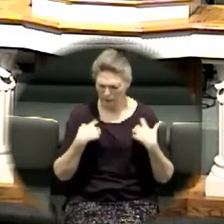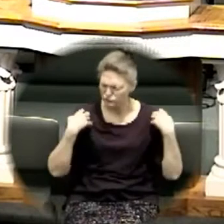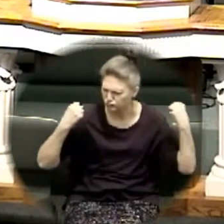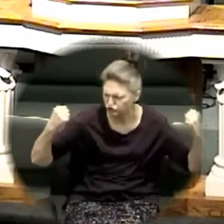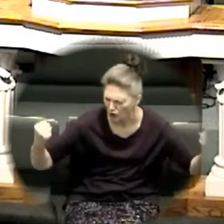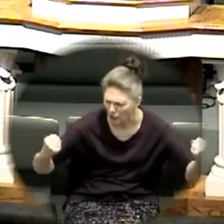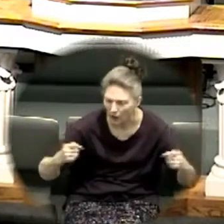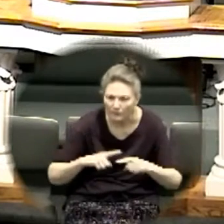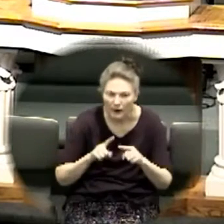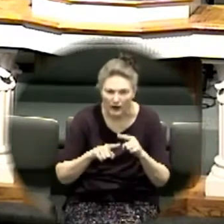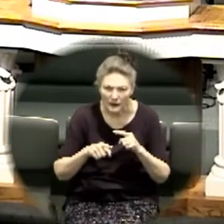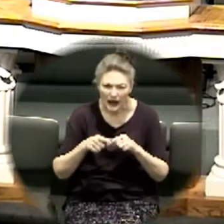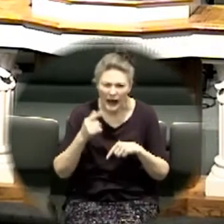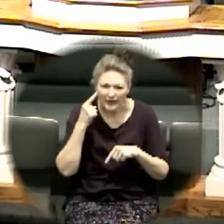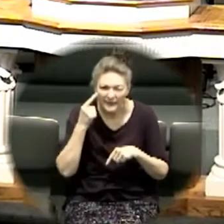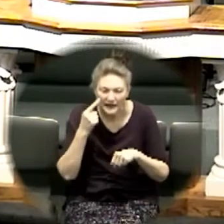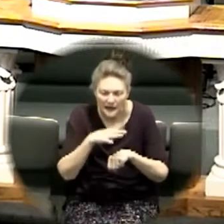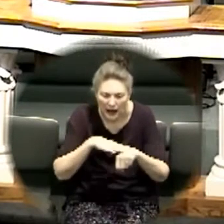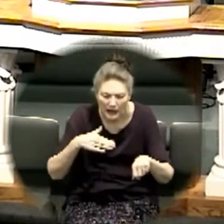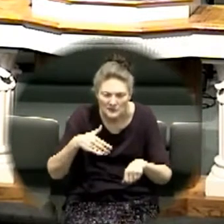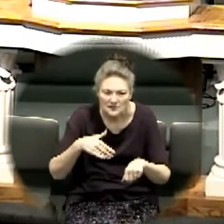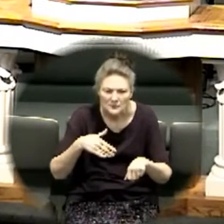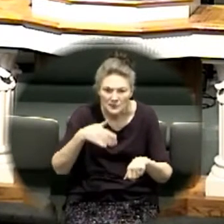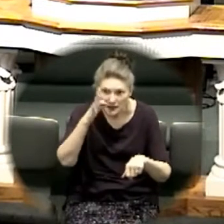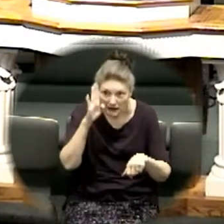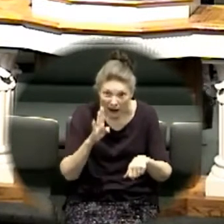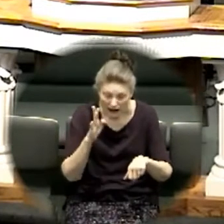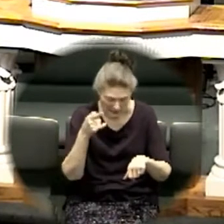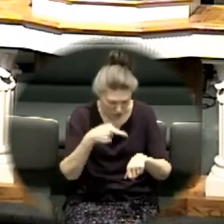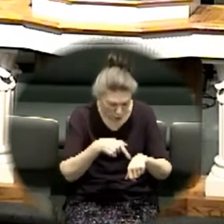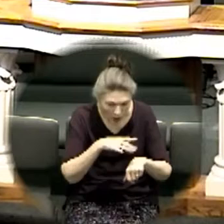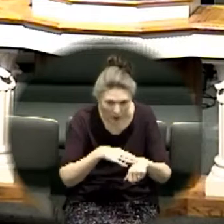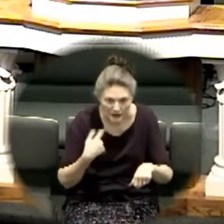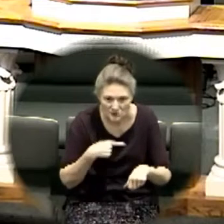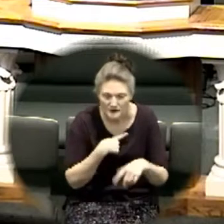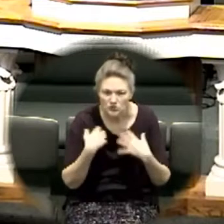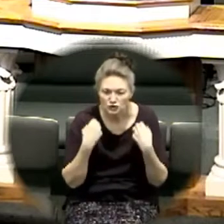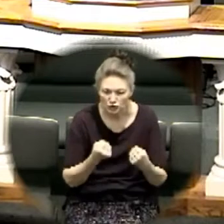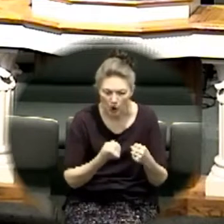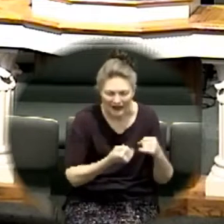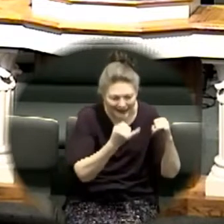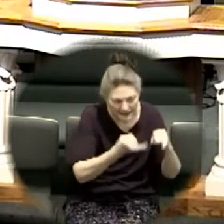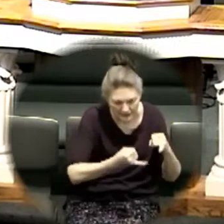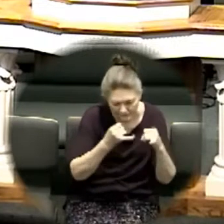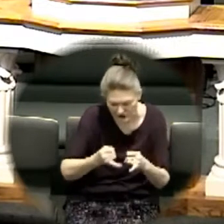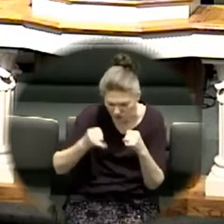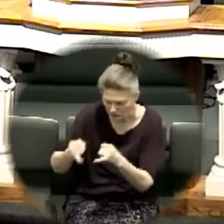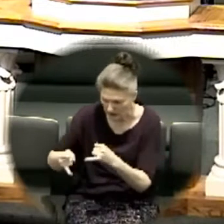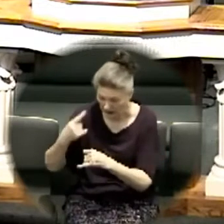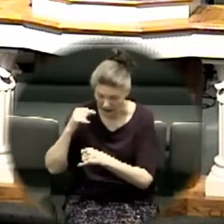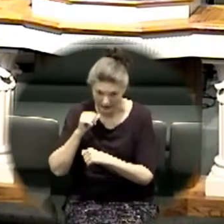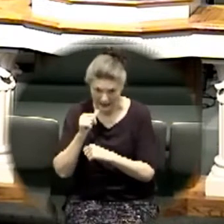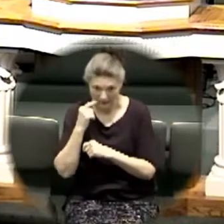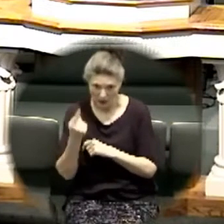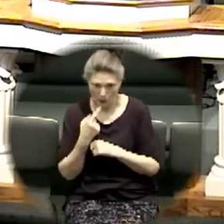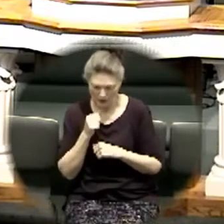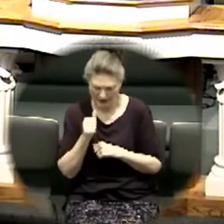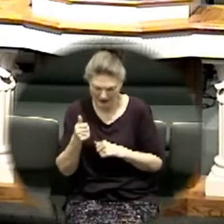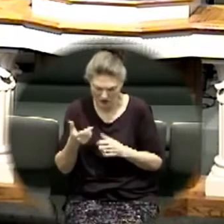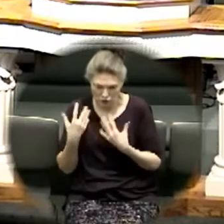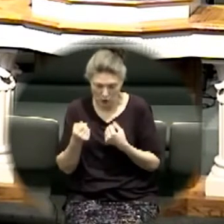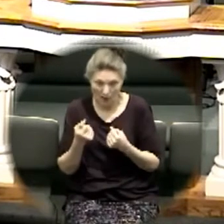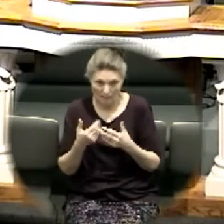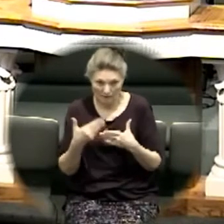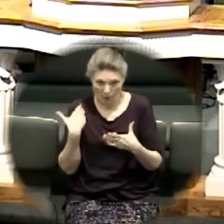to be strong individually not that we weren't strong before but we have had to press more